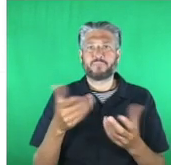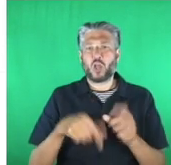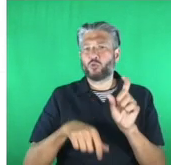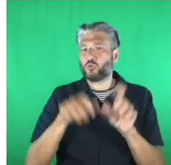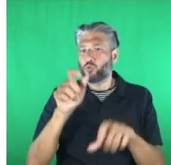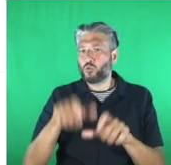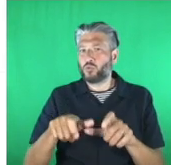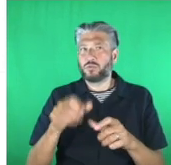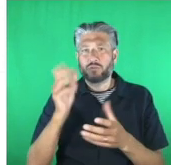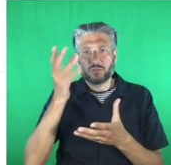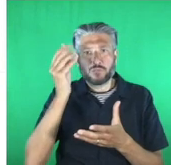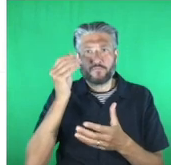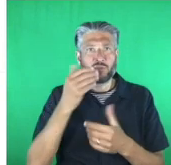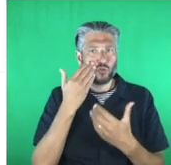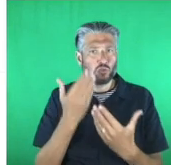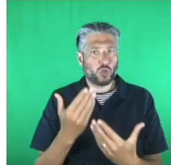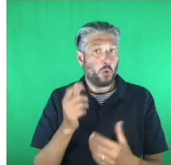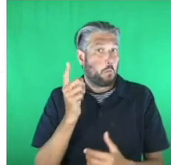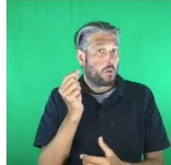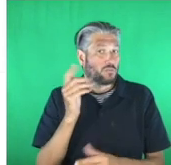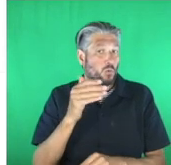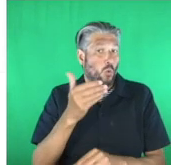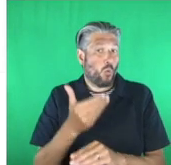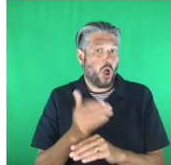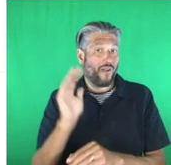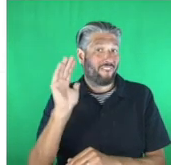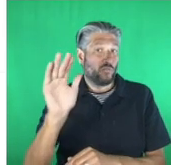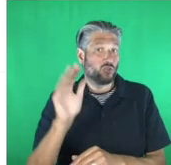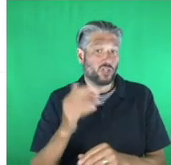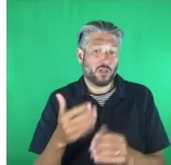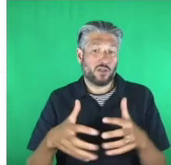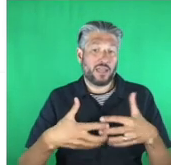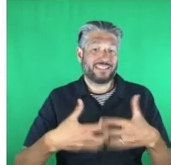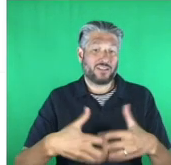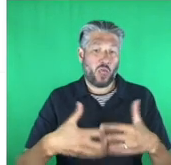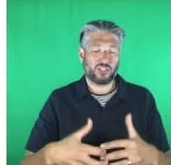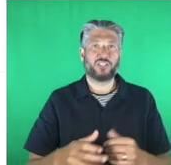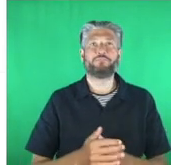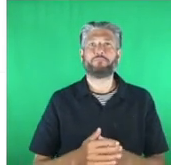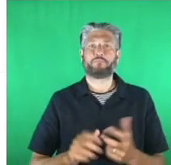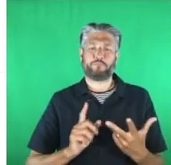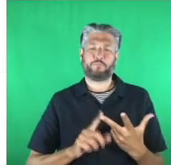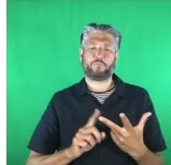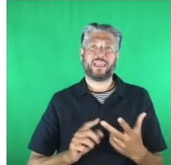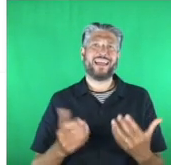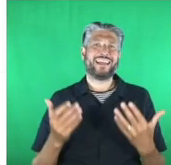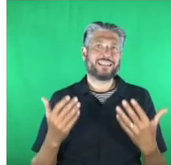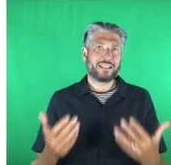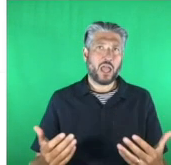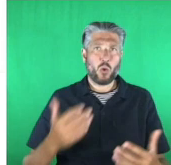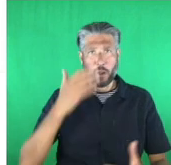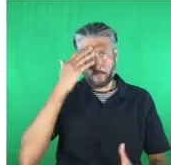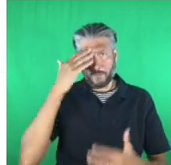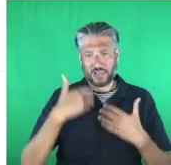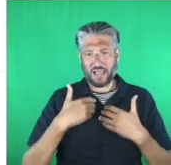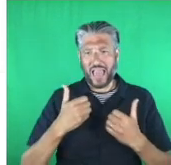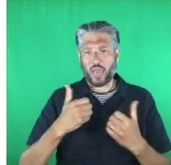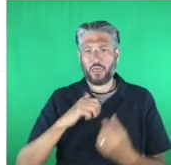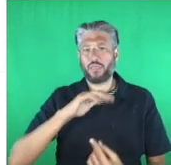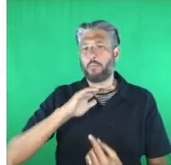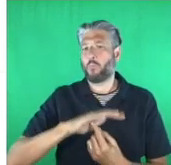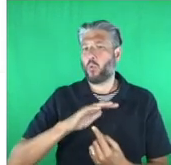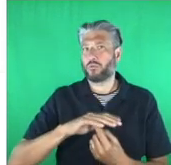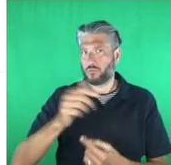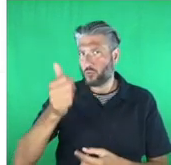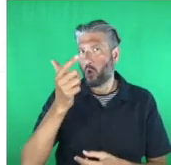technology. Now, more than ever, mental health is playing a significant role in society. Frog Systems provides a video